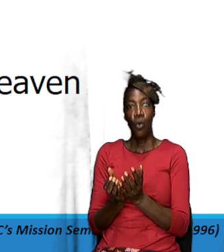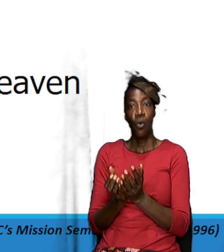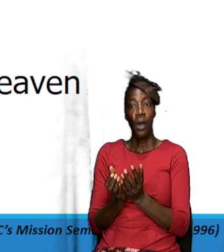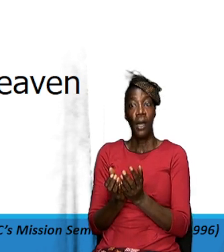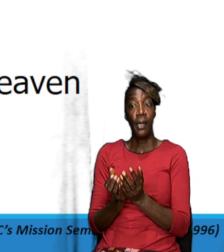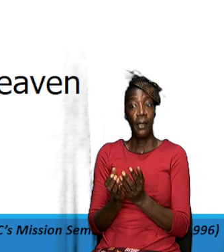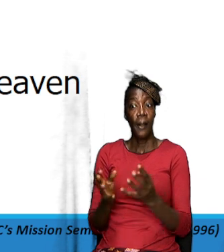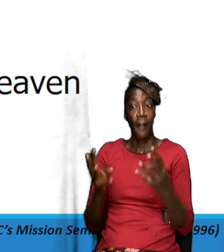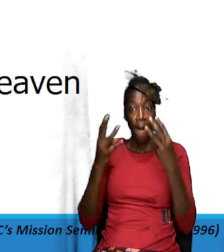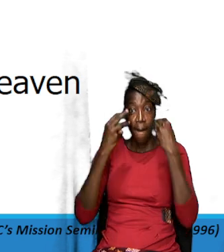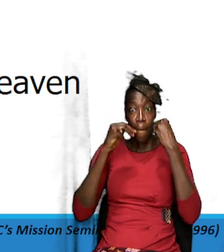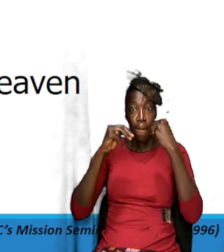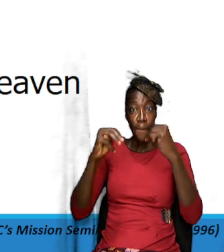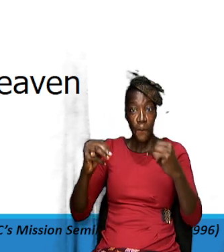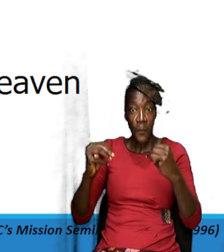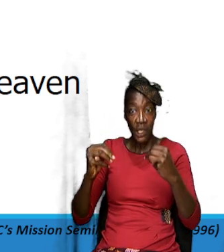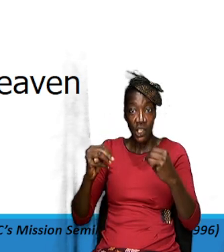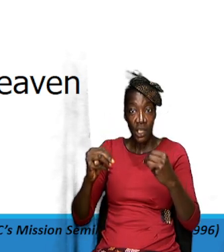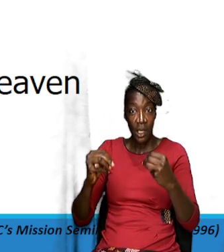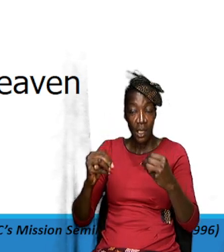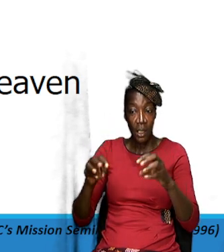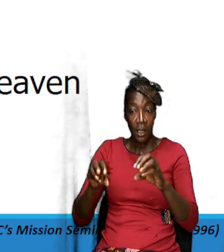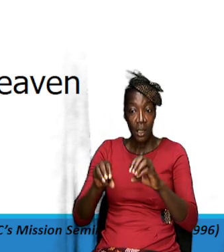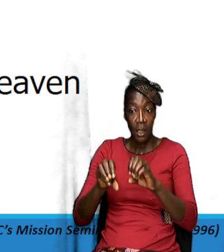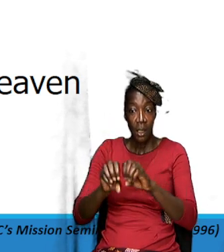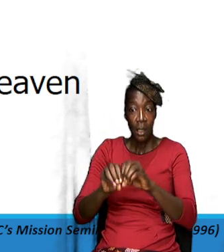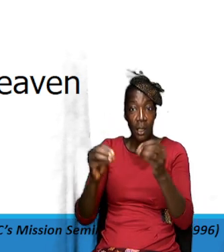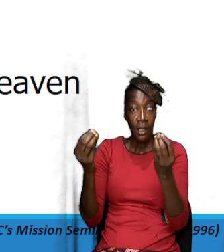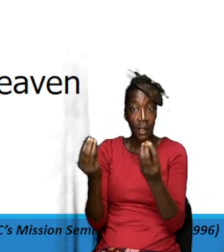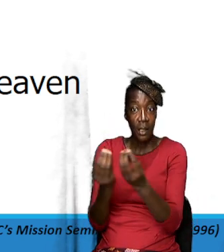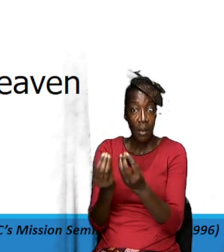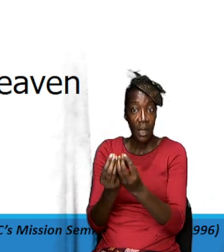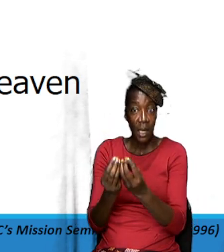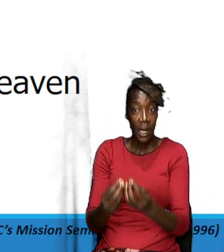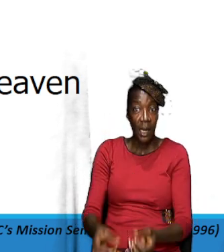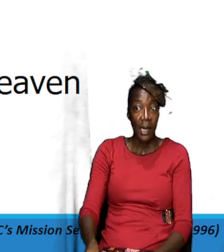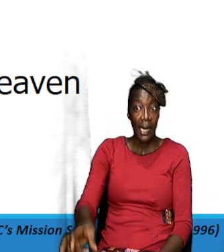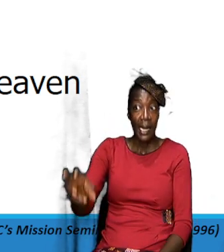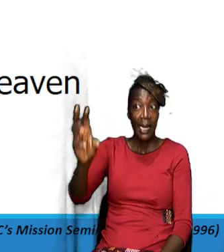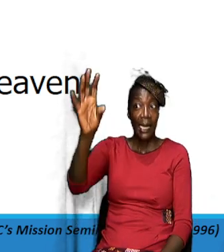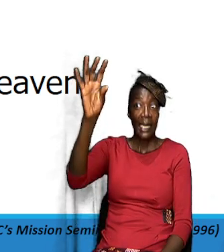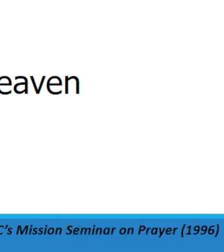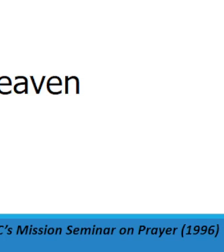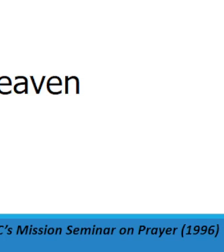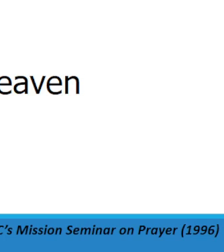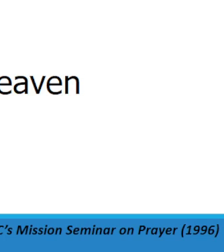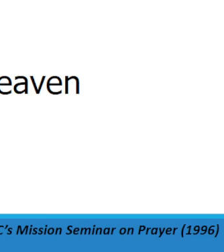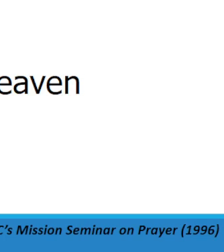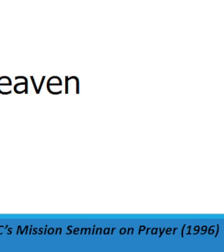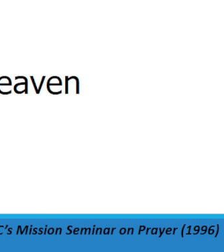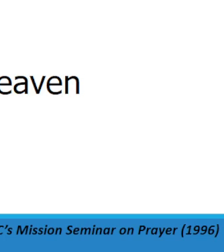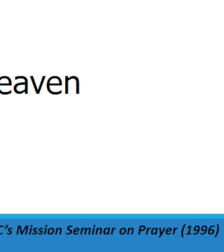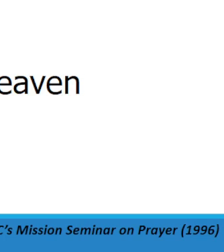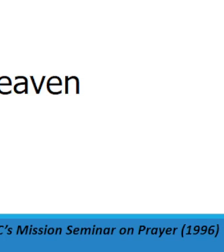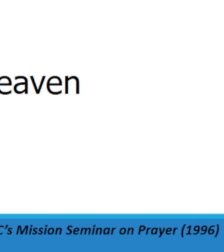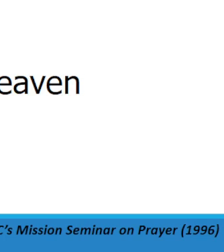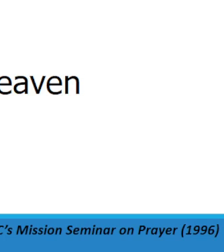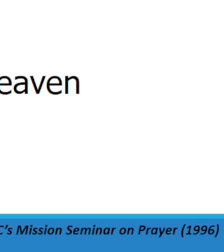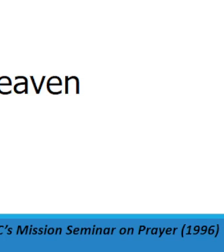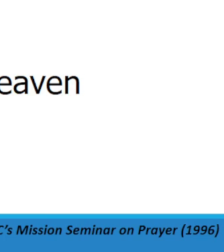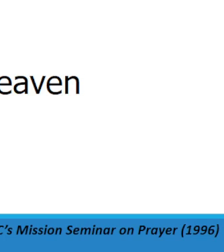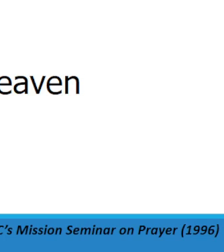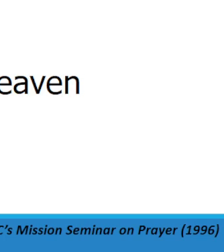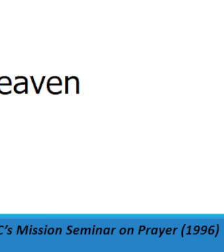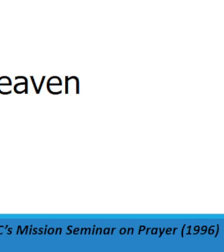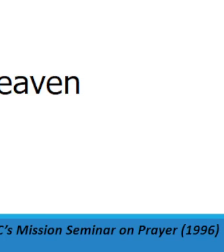held in 1996 that sounds like such a long time ago but yes I was around that time and I was saved that